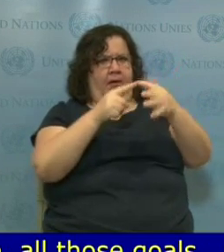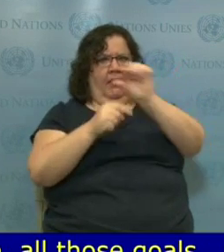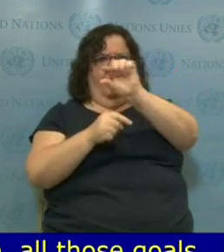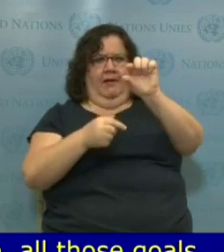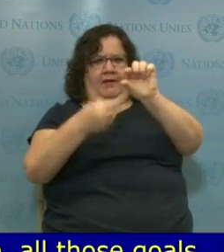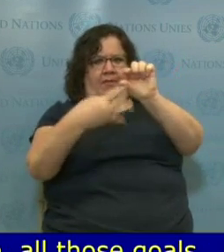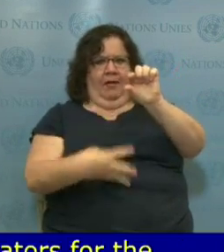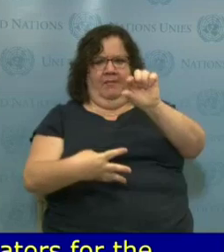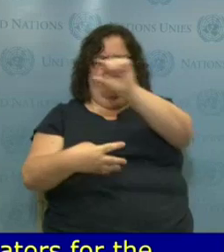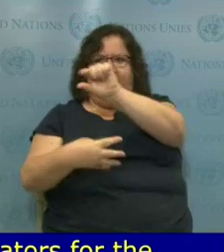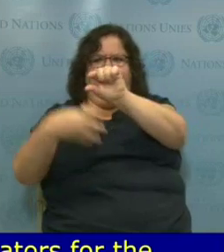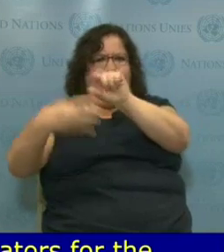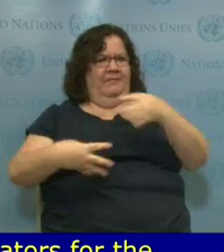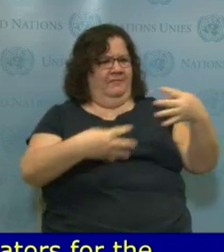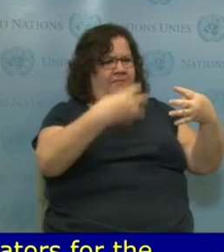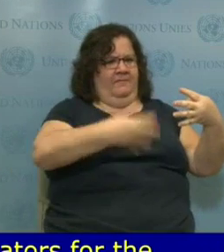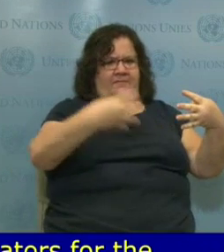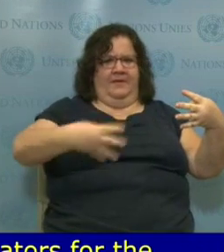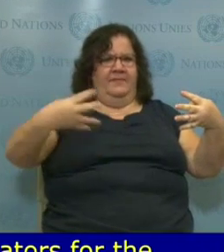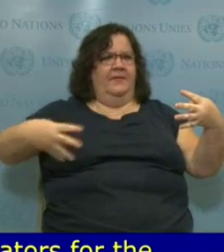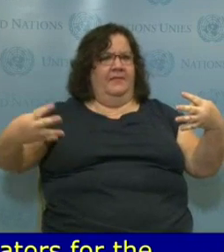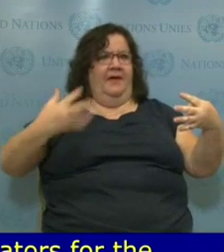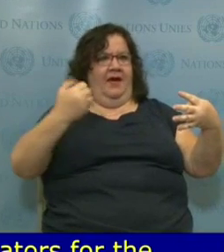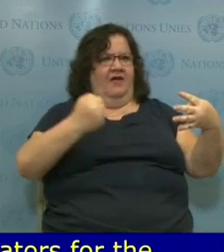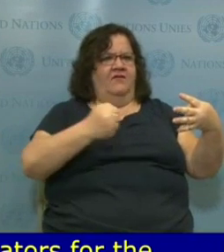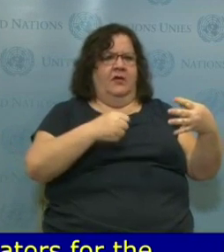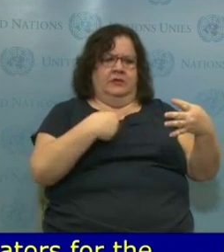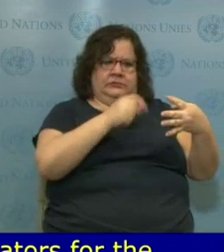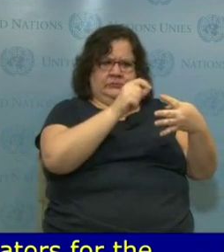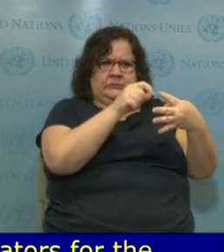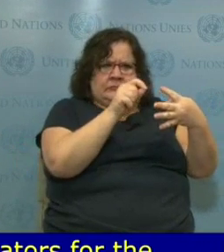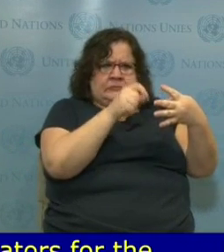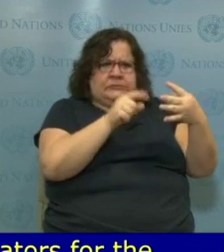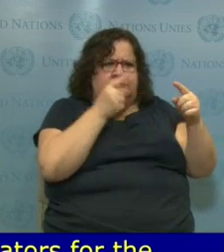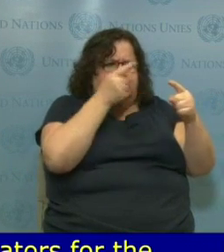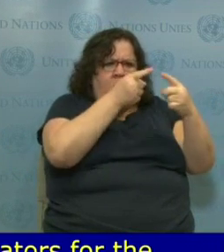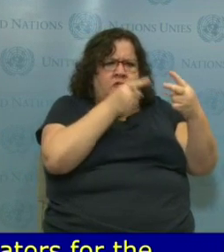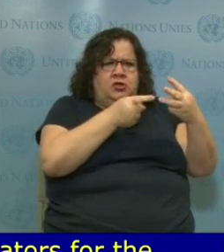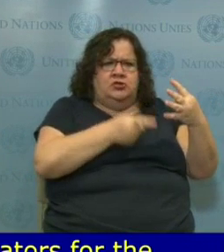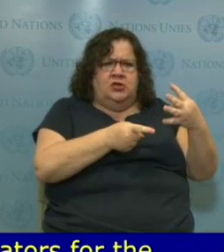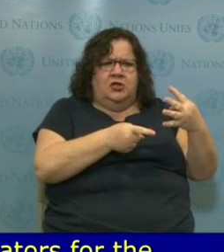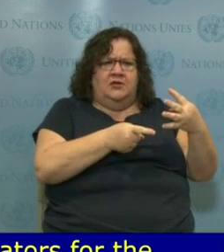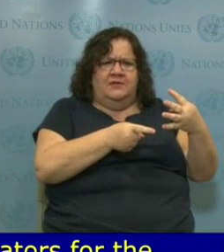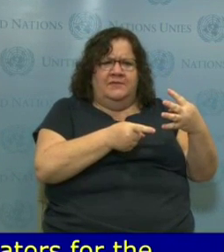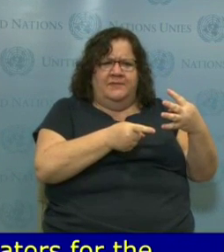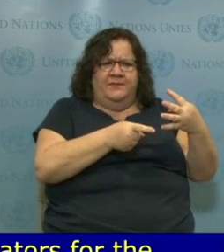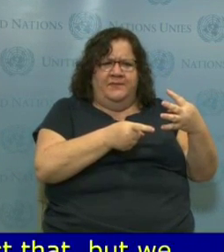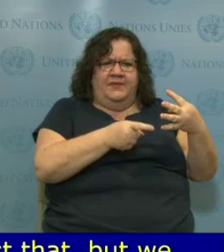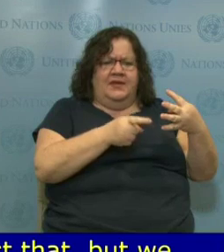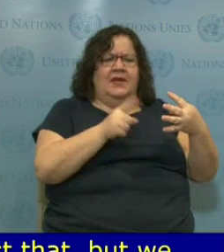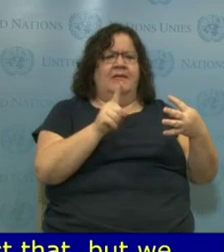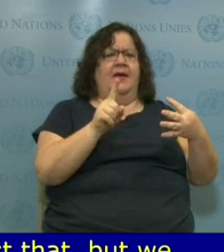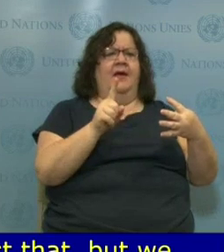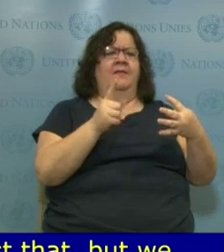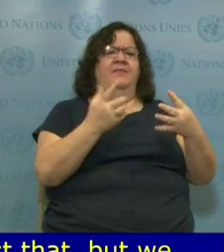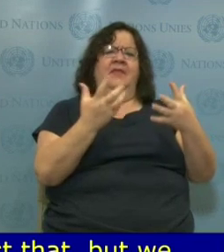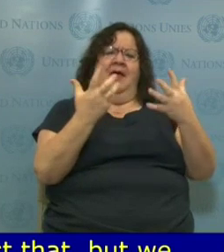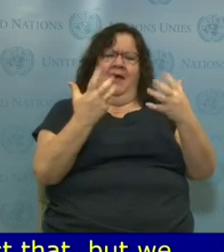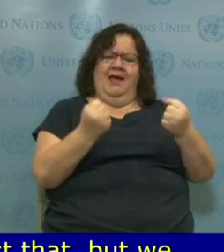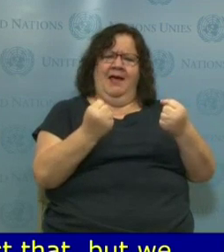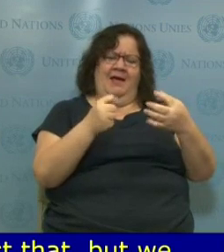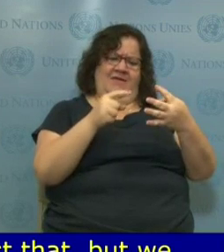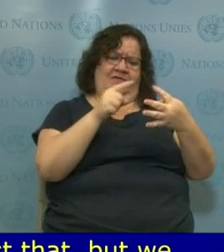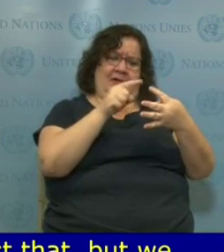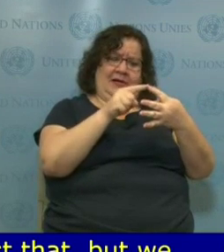in principle do not refer to the disabled people, do today provide for them. Specifically,